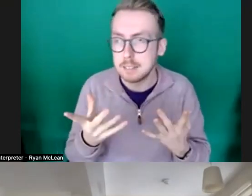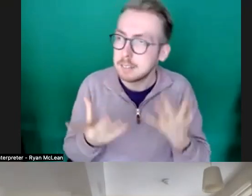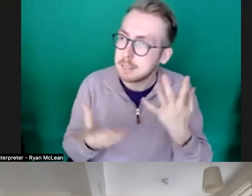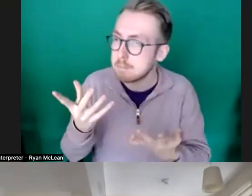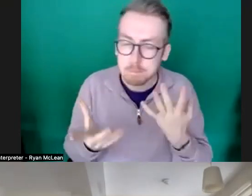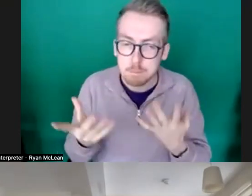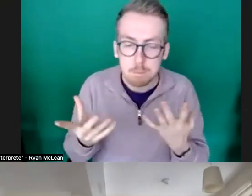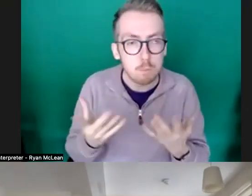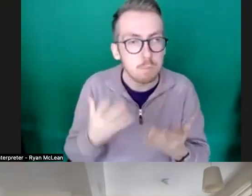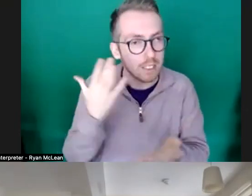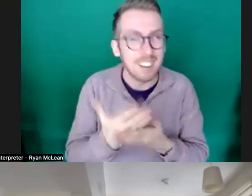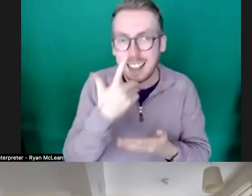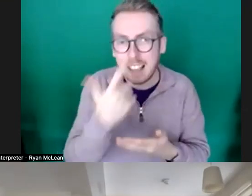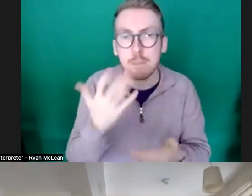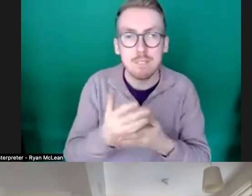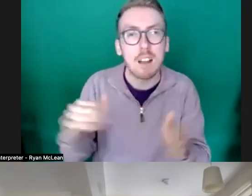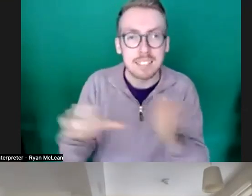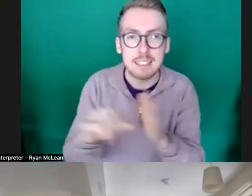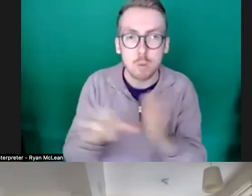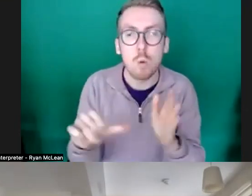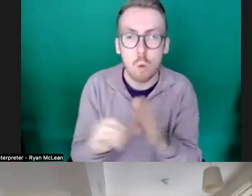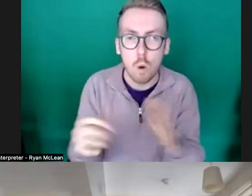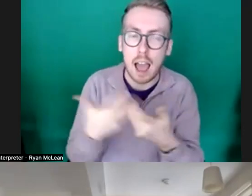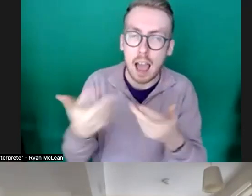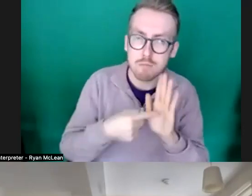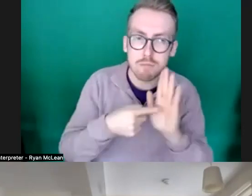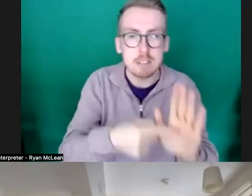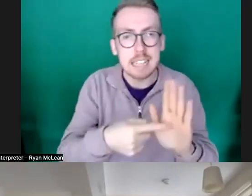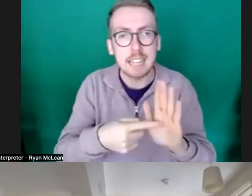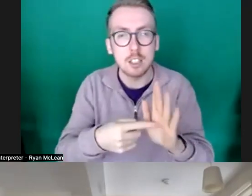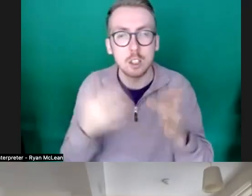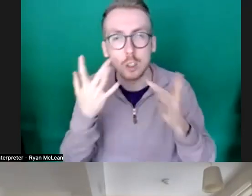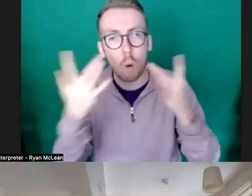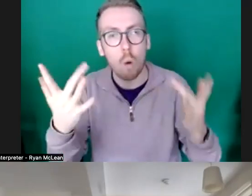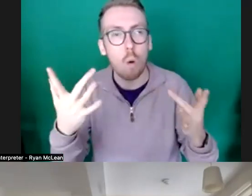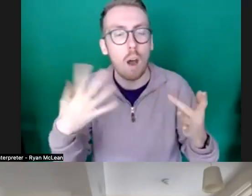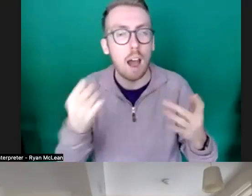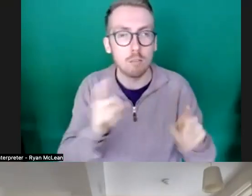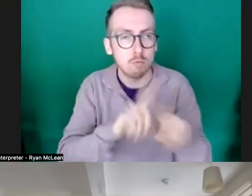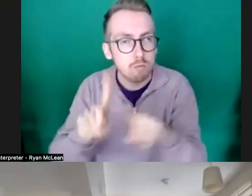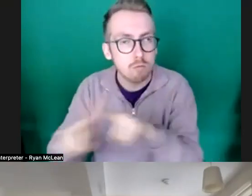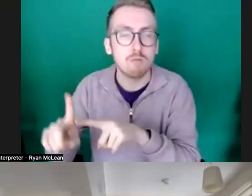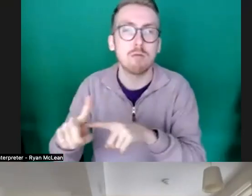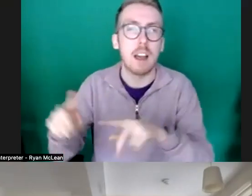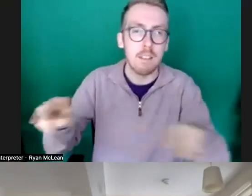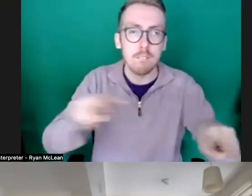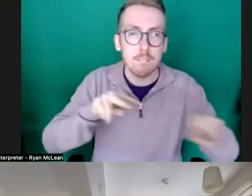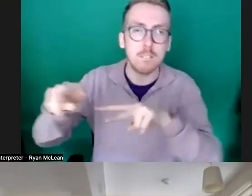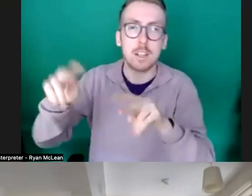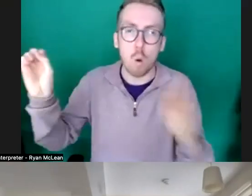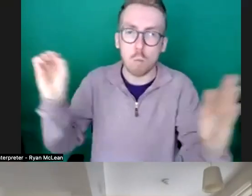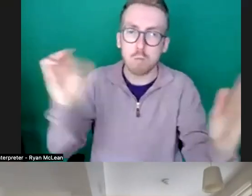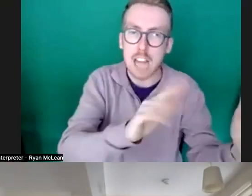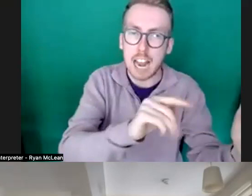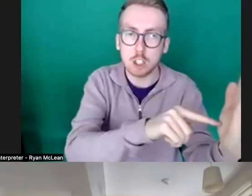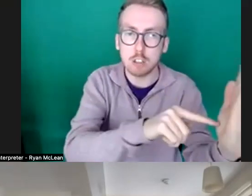it's going to be very difficult to present shows that have a lot of video projection work it's going to be very difficult to present